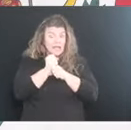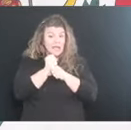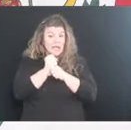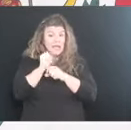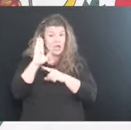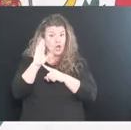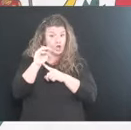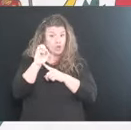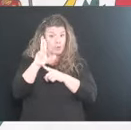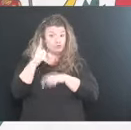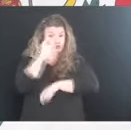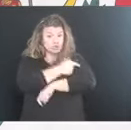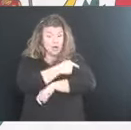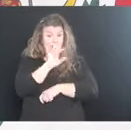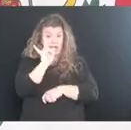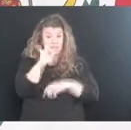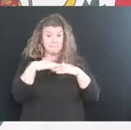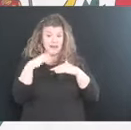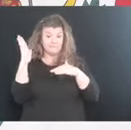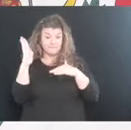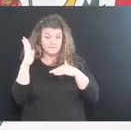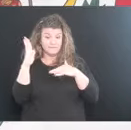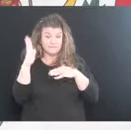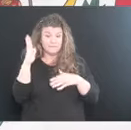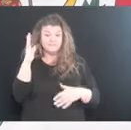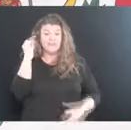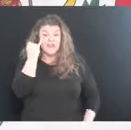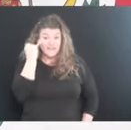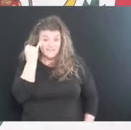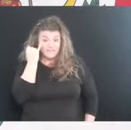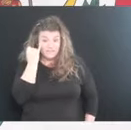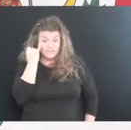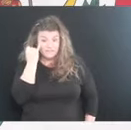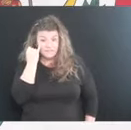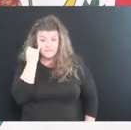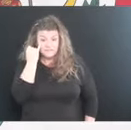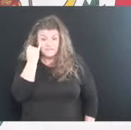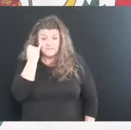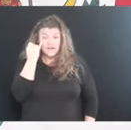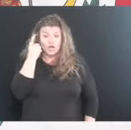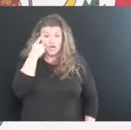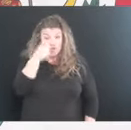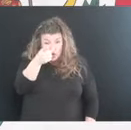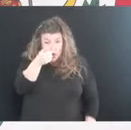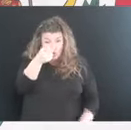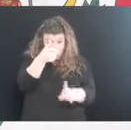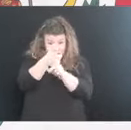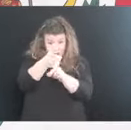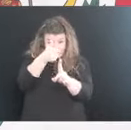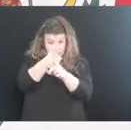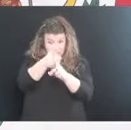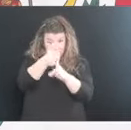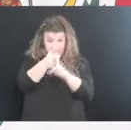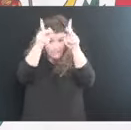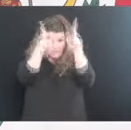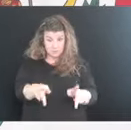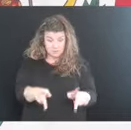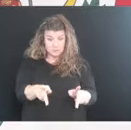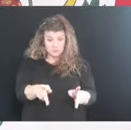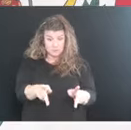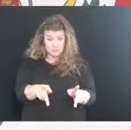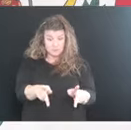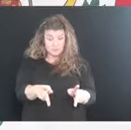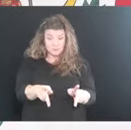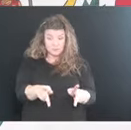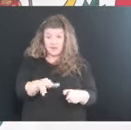and above if you are an individual that is